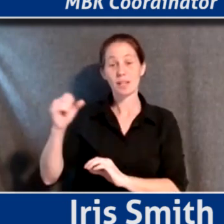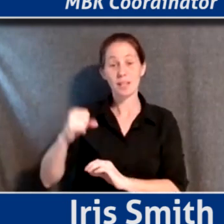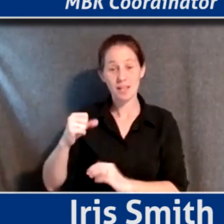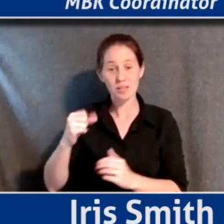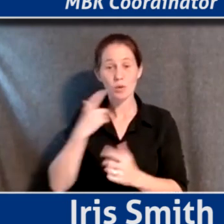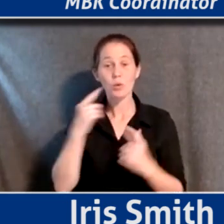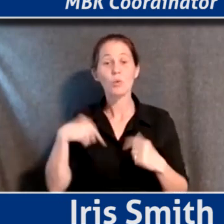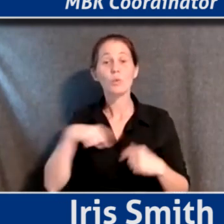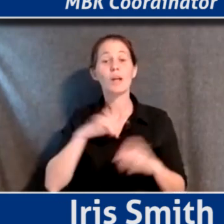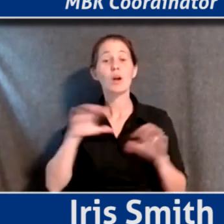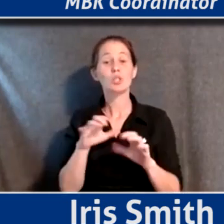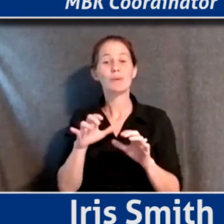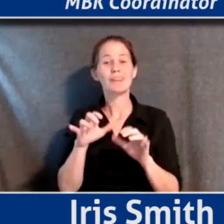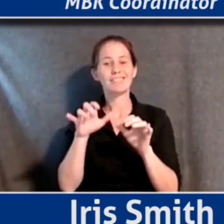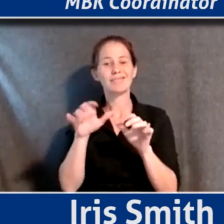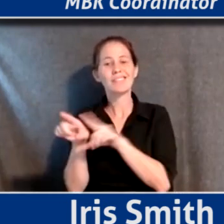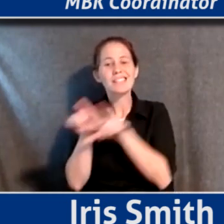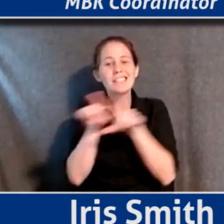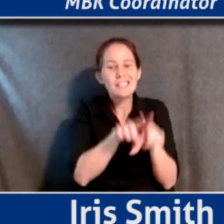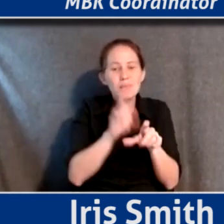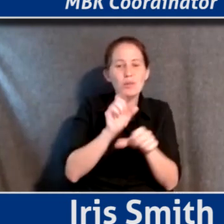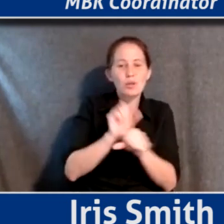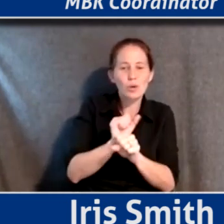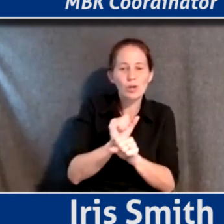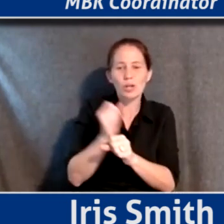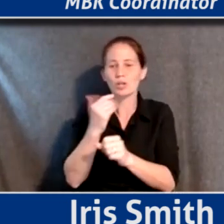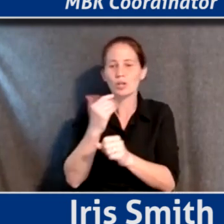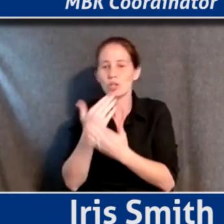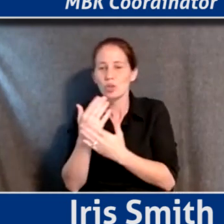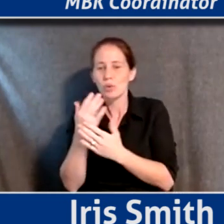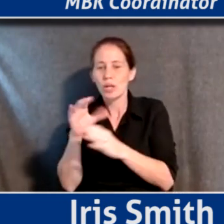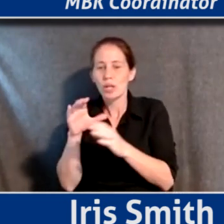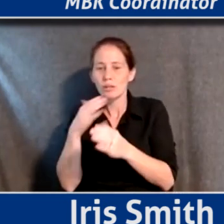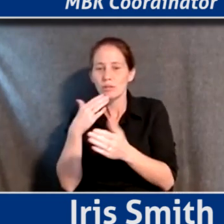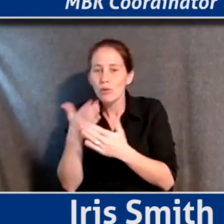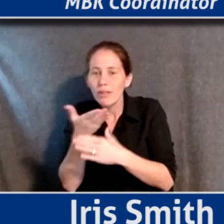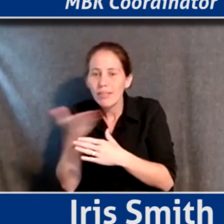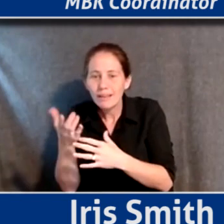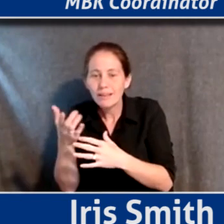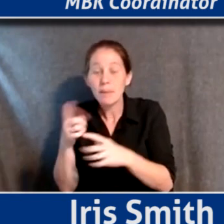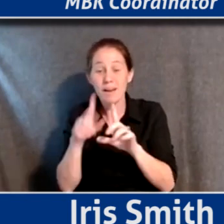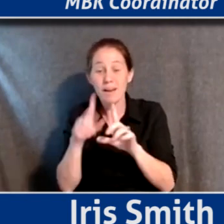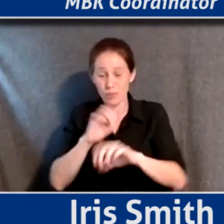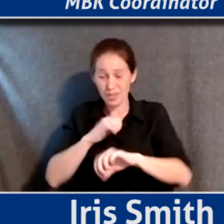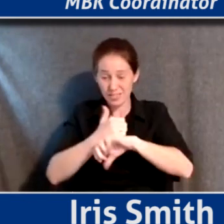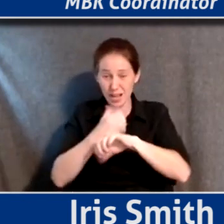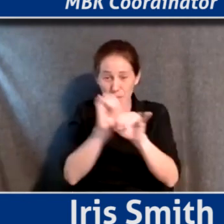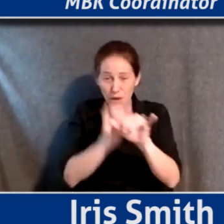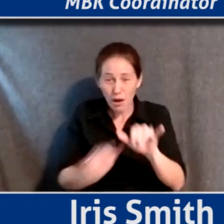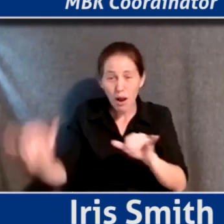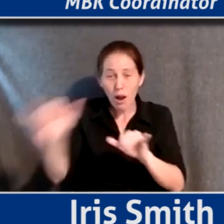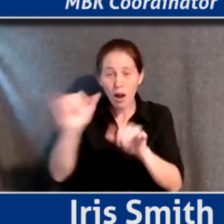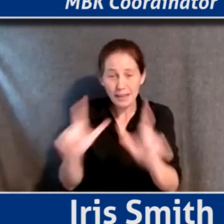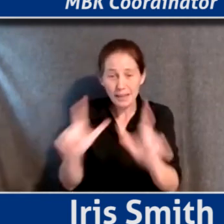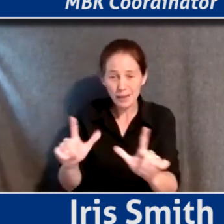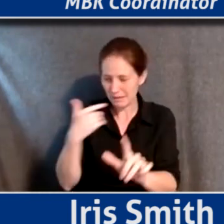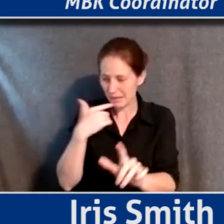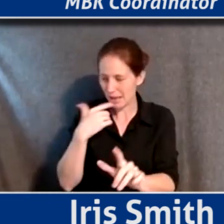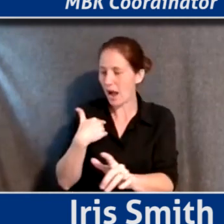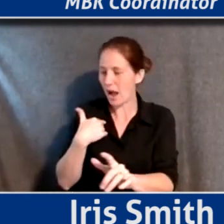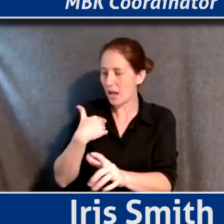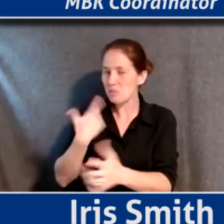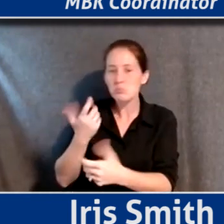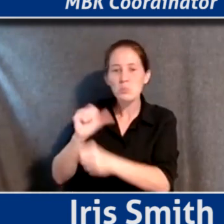doing like work. We're doing a lot of good things. But if we can ground that in a common language, so we can all say, I'm working around goal